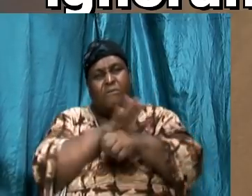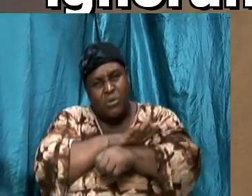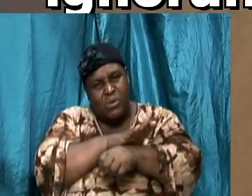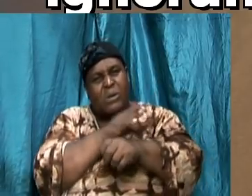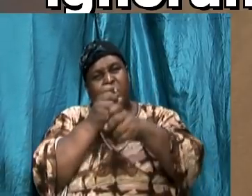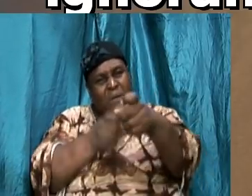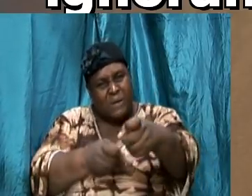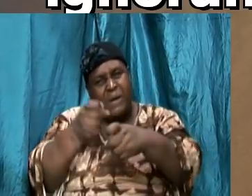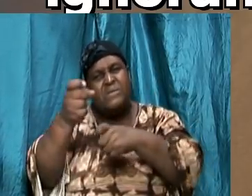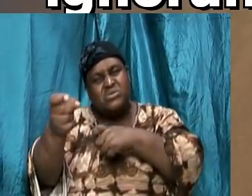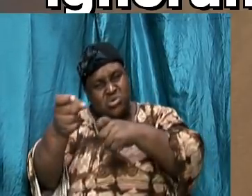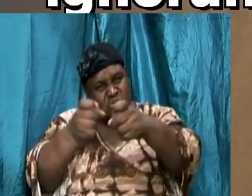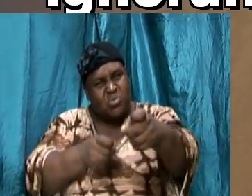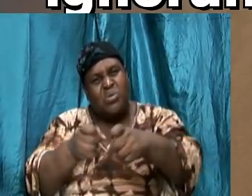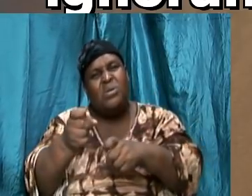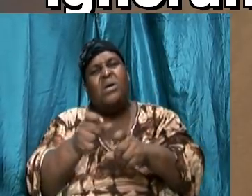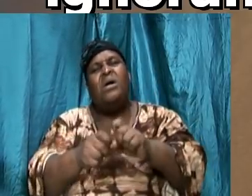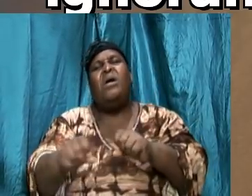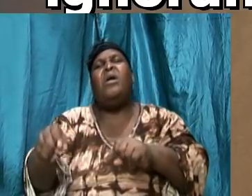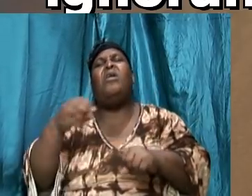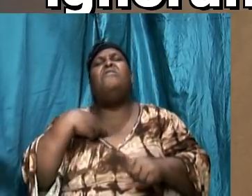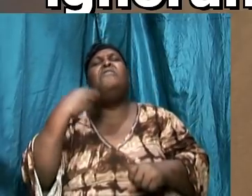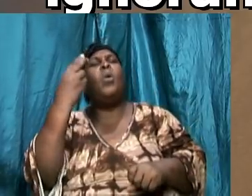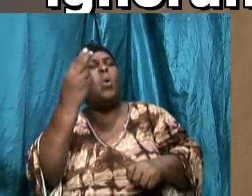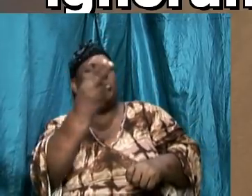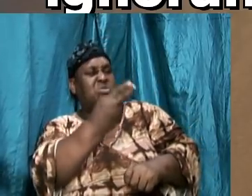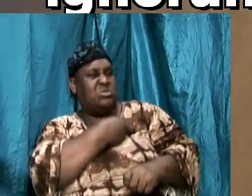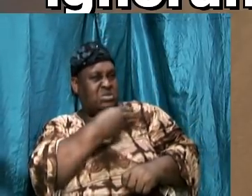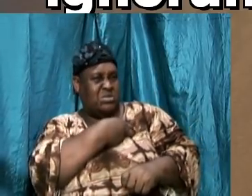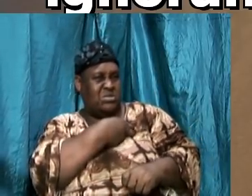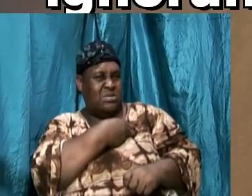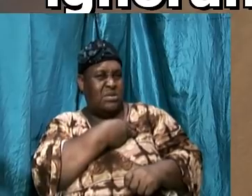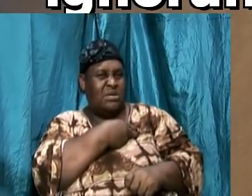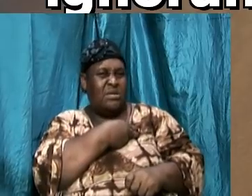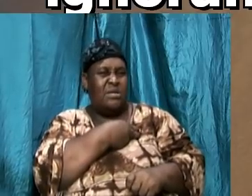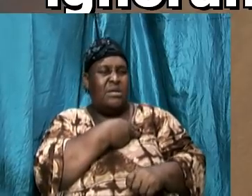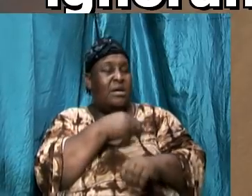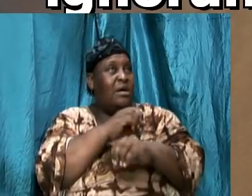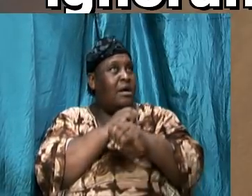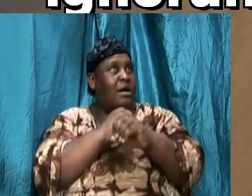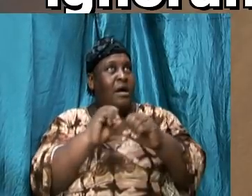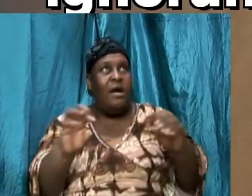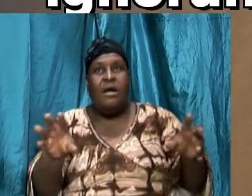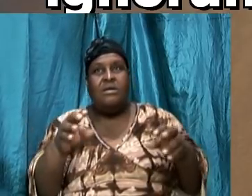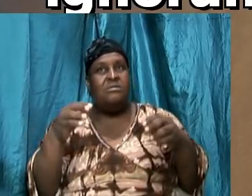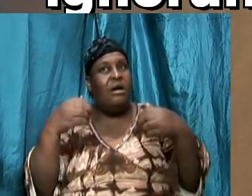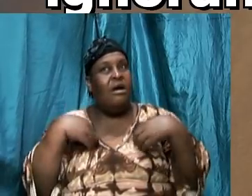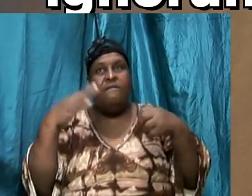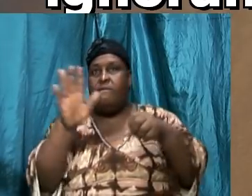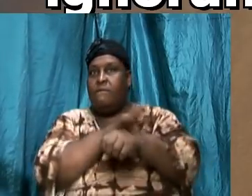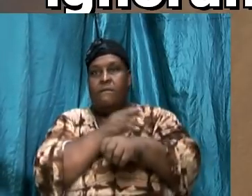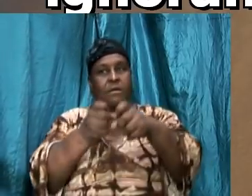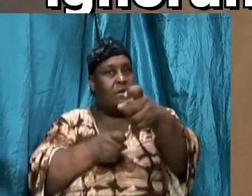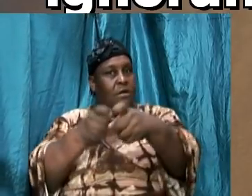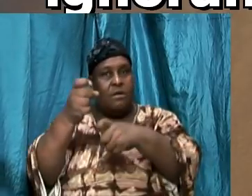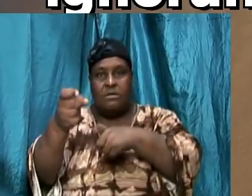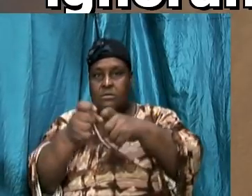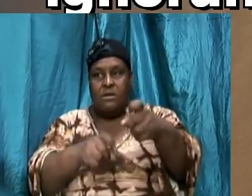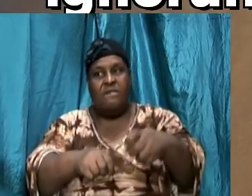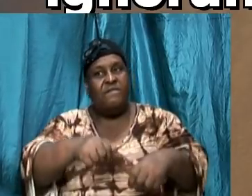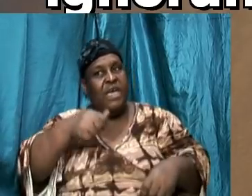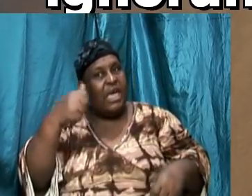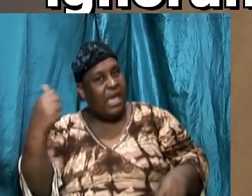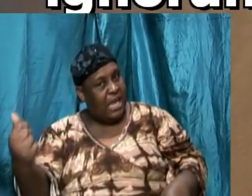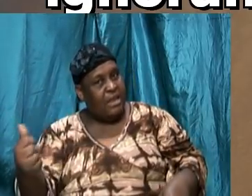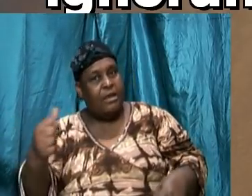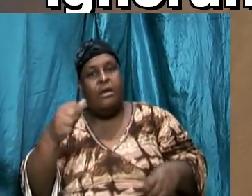this in the mind he cannot set up a stronghold a physical stronghold around any saint of God he